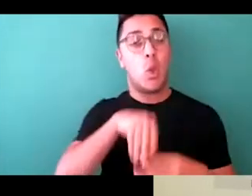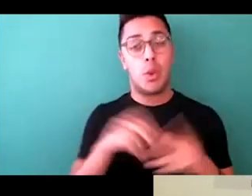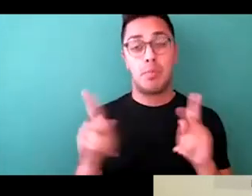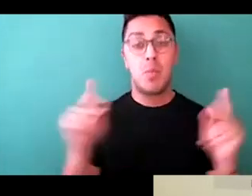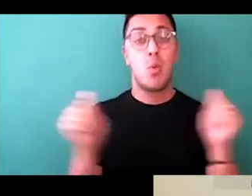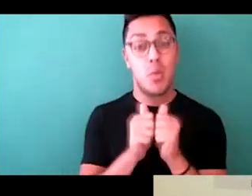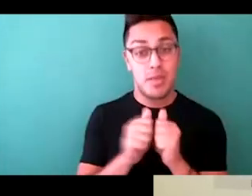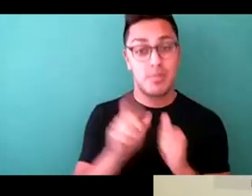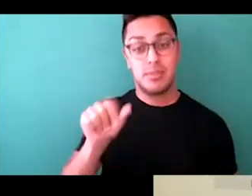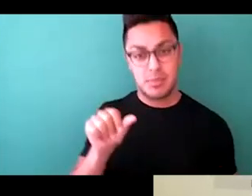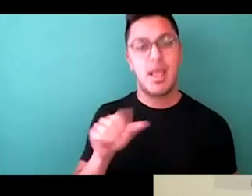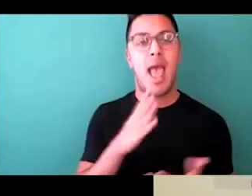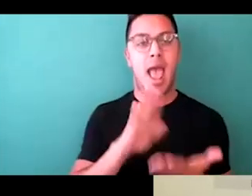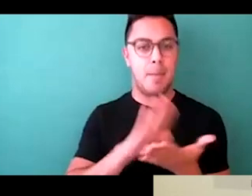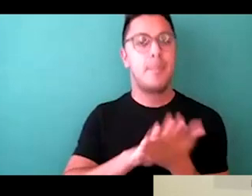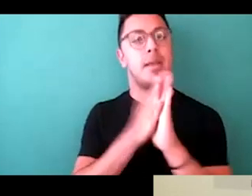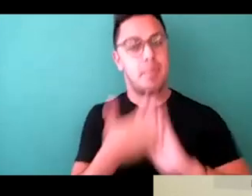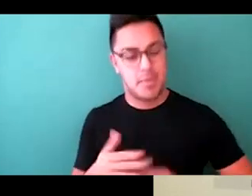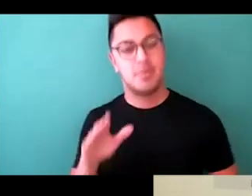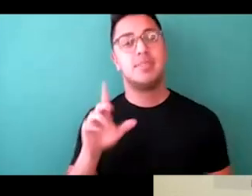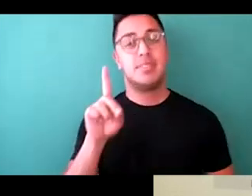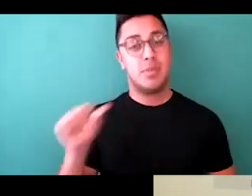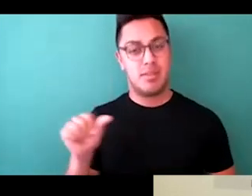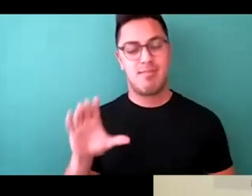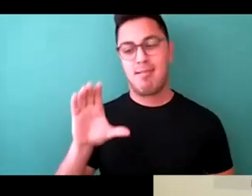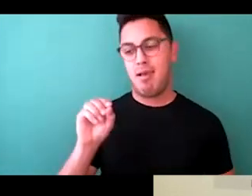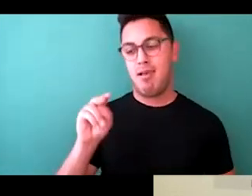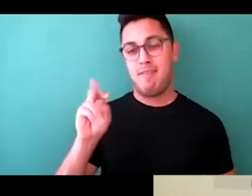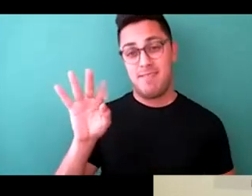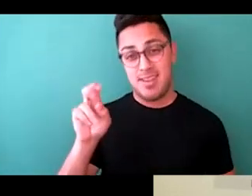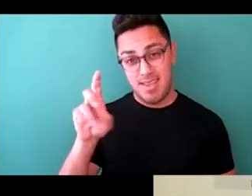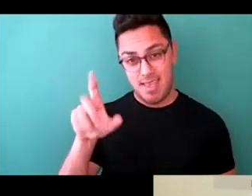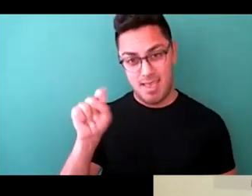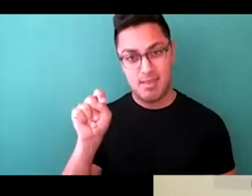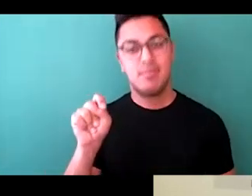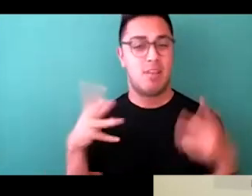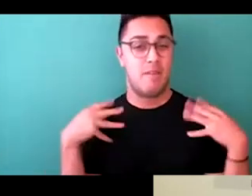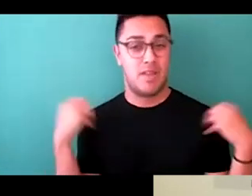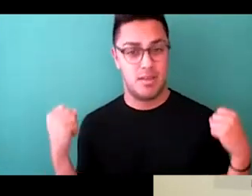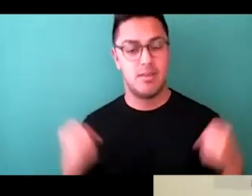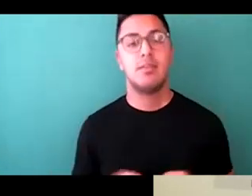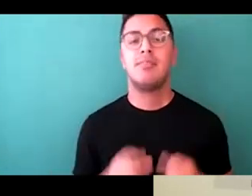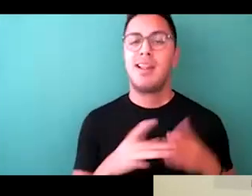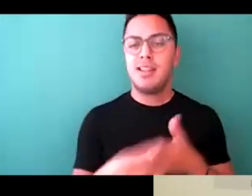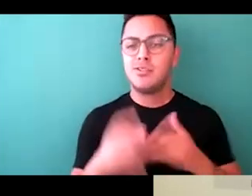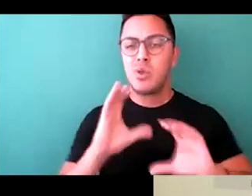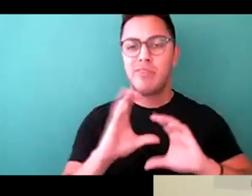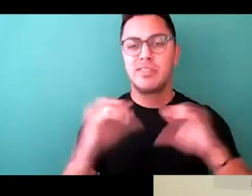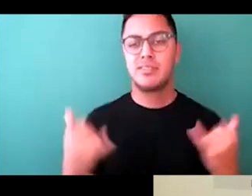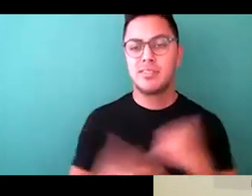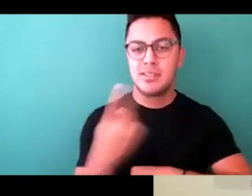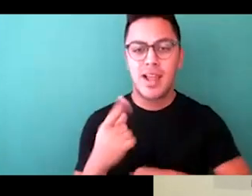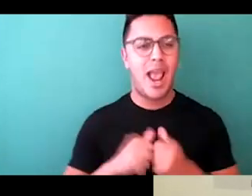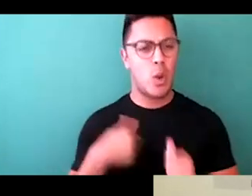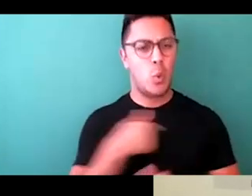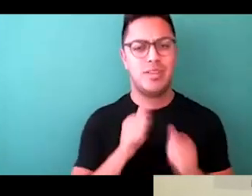and becoming disability confident, which is what leads us to the conversation today, is how can we together make